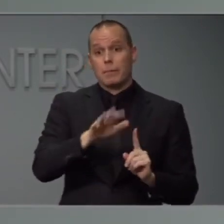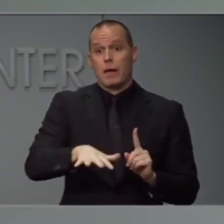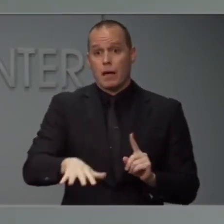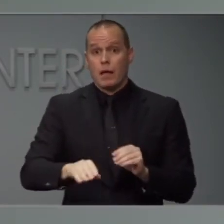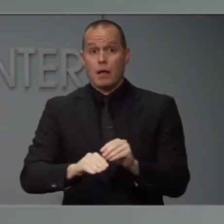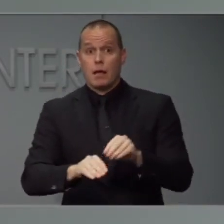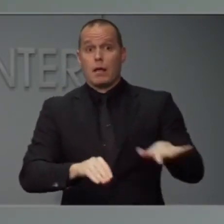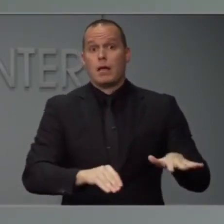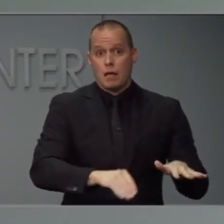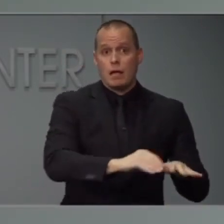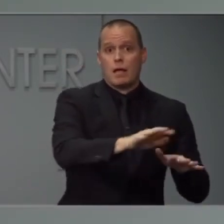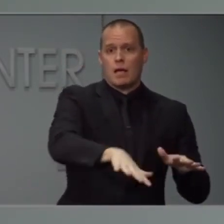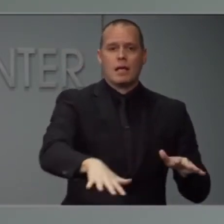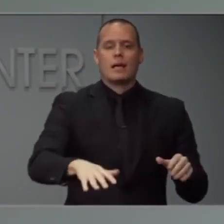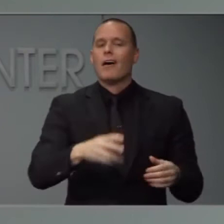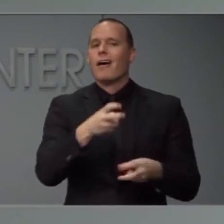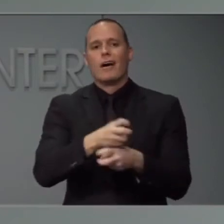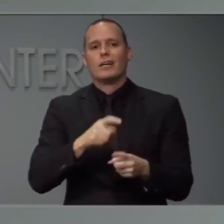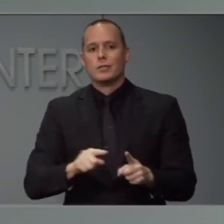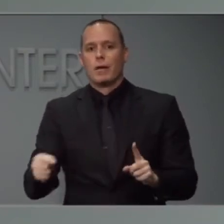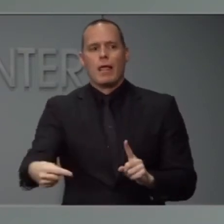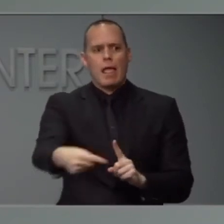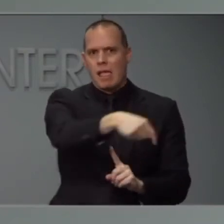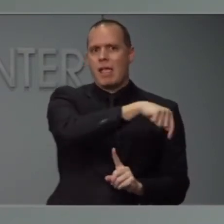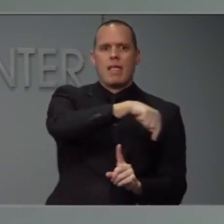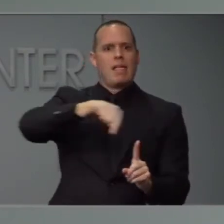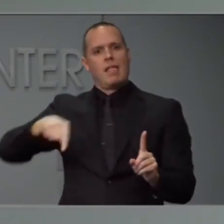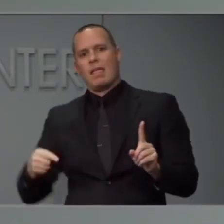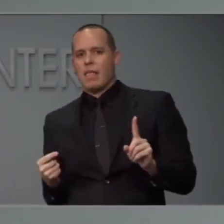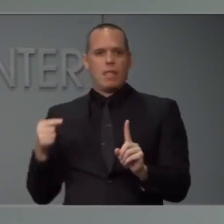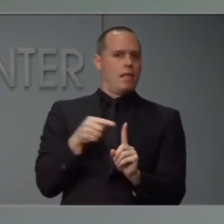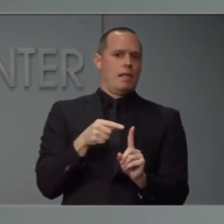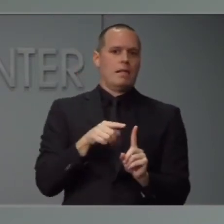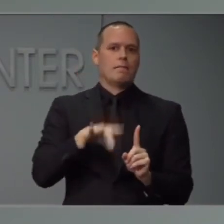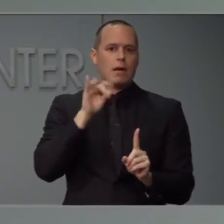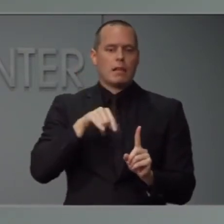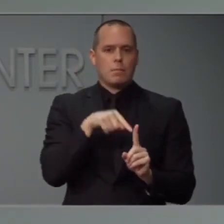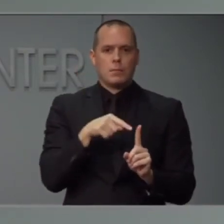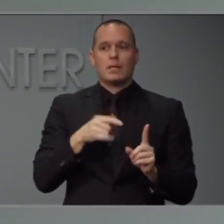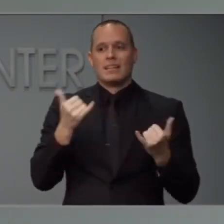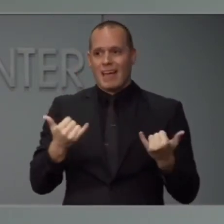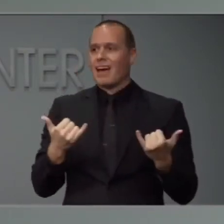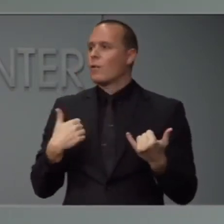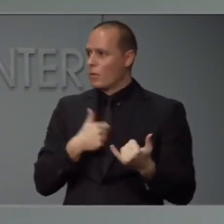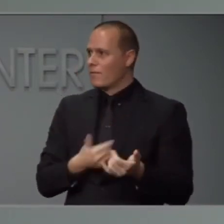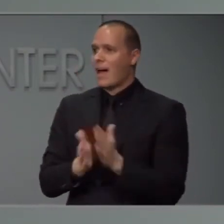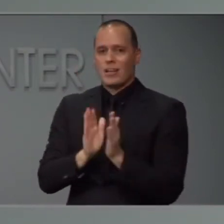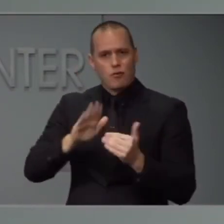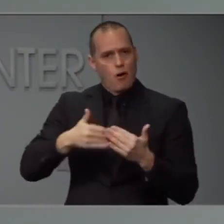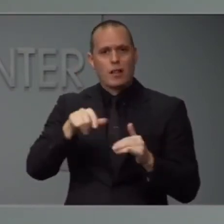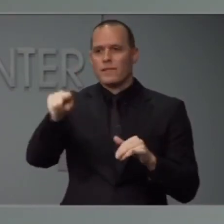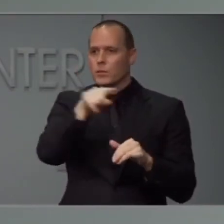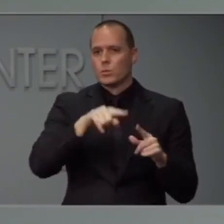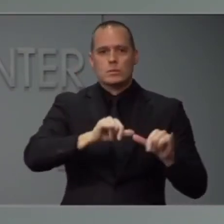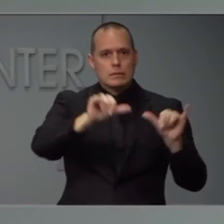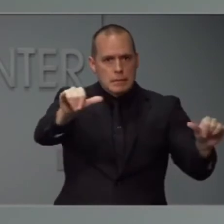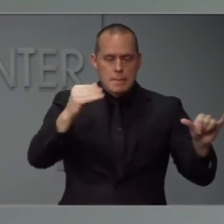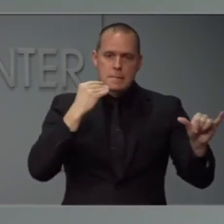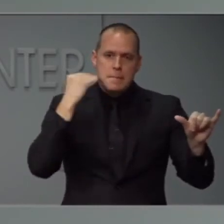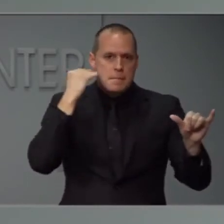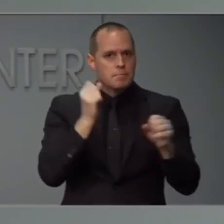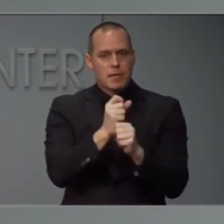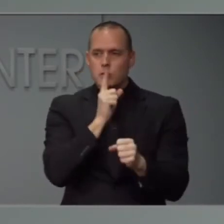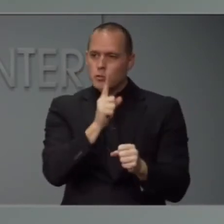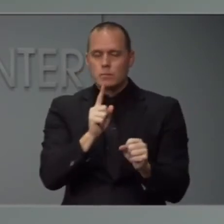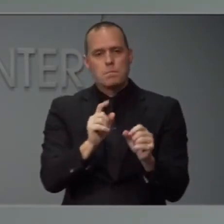community, which is why we've had to further ramp up our request of all of us to make sure that we're doing as much social